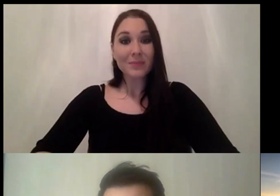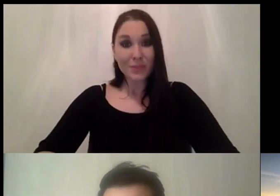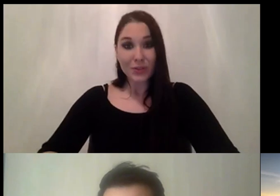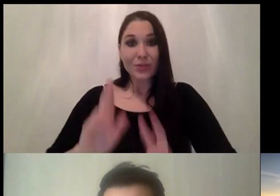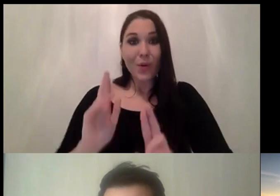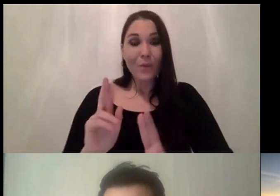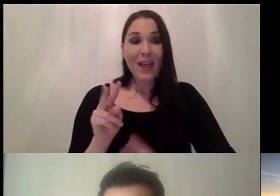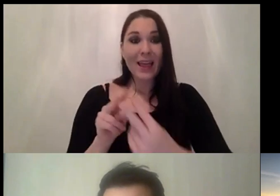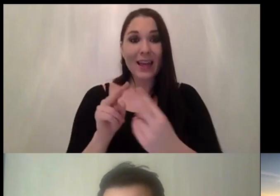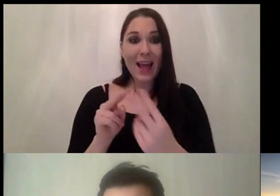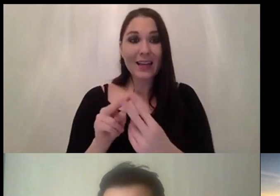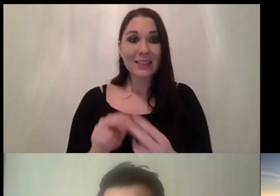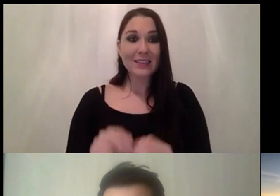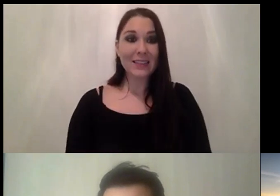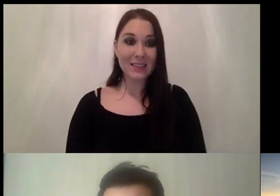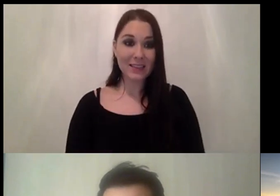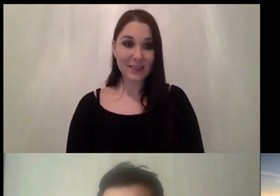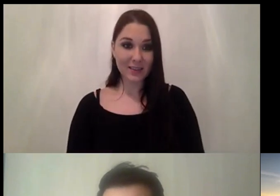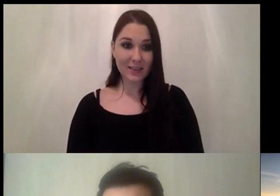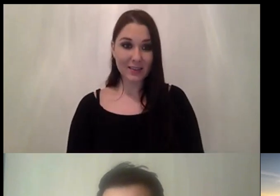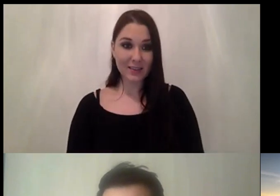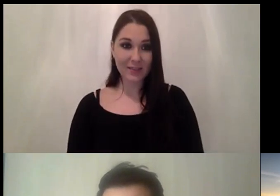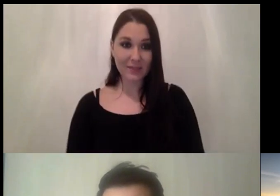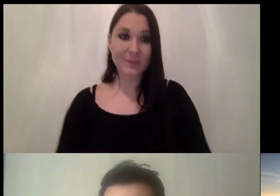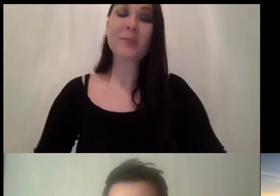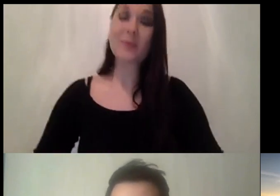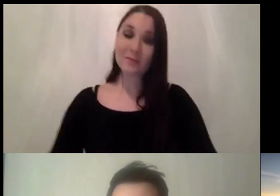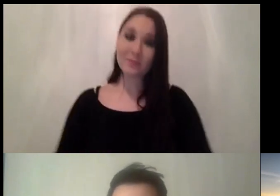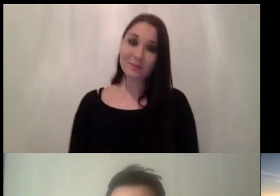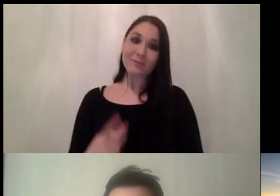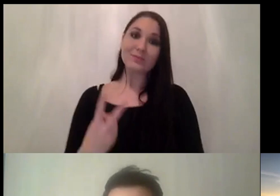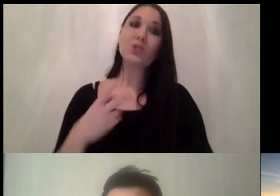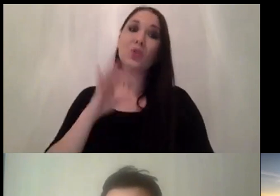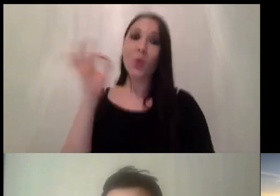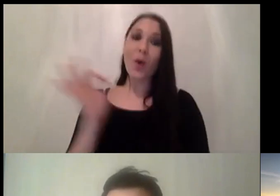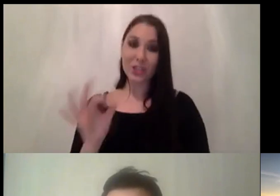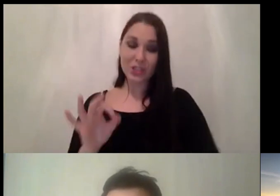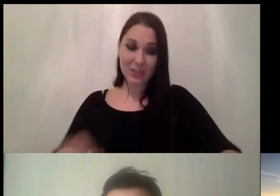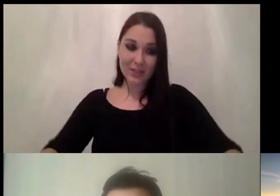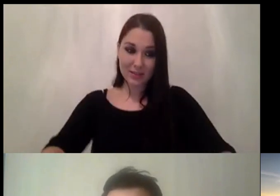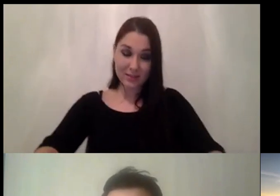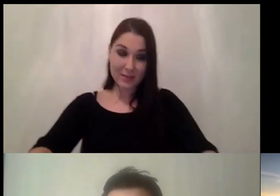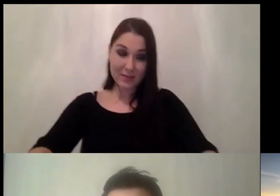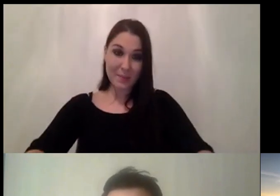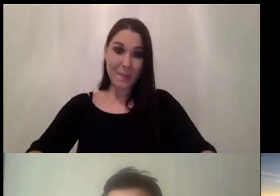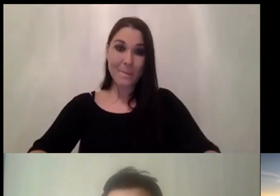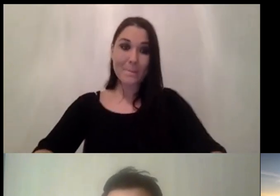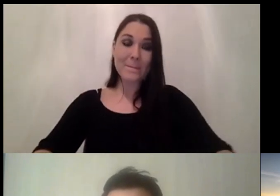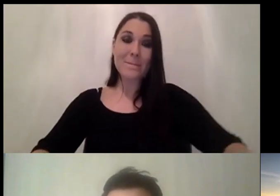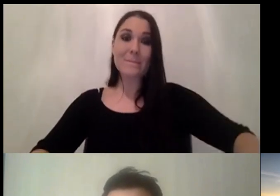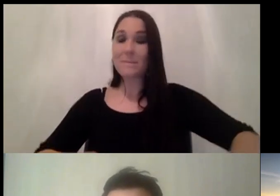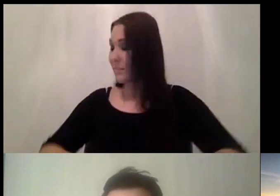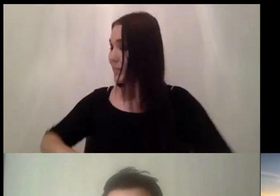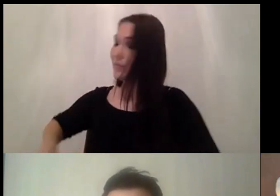um we have two questions one just came in but one's been there for a while it's from an attendee who who